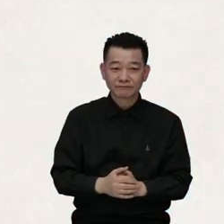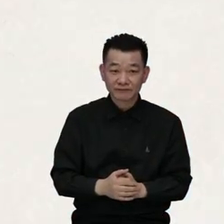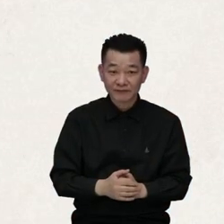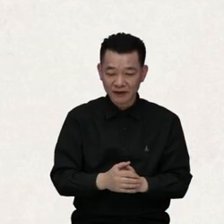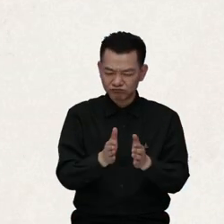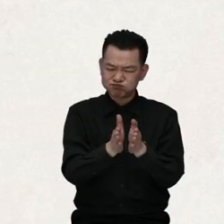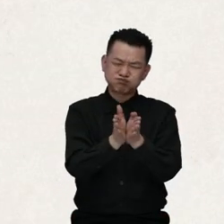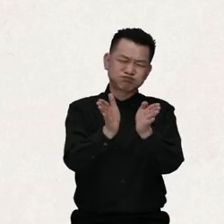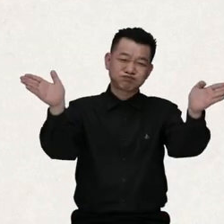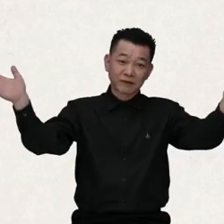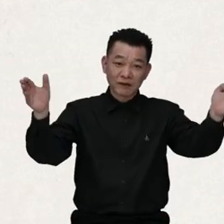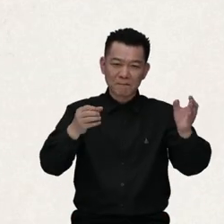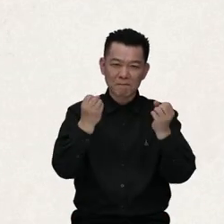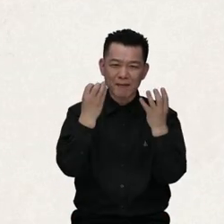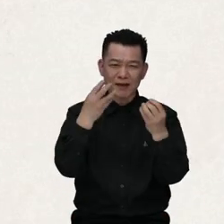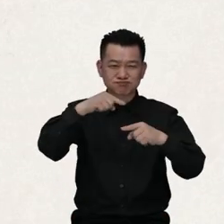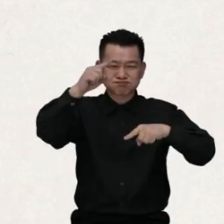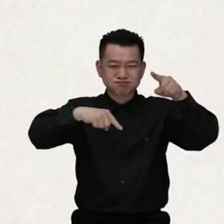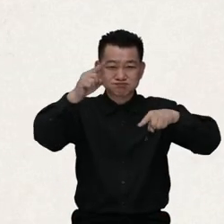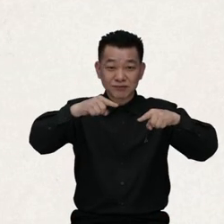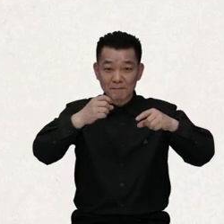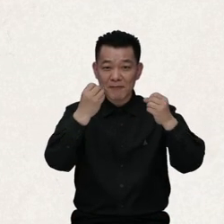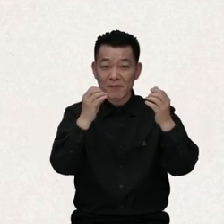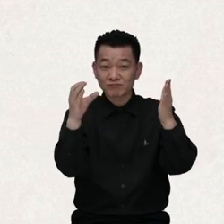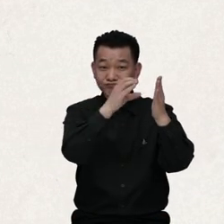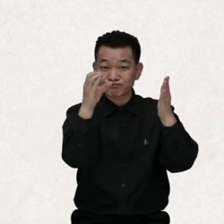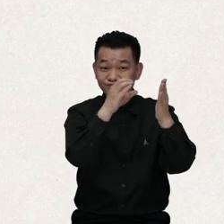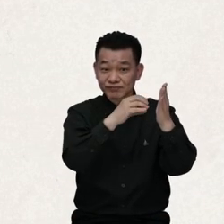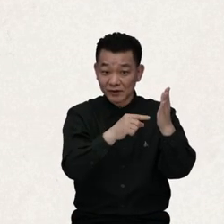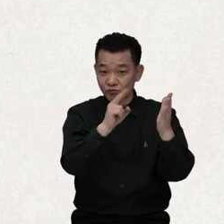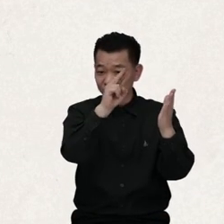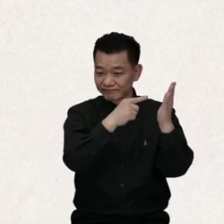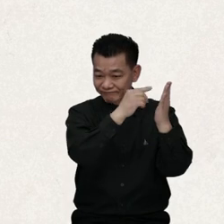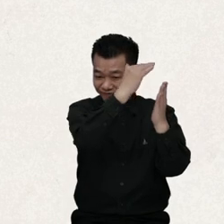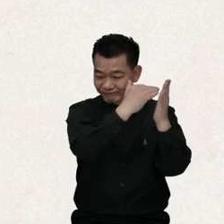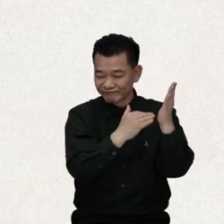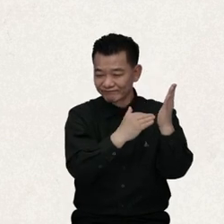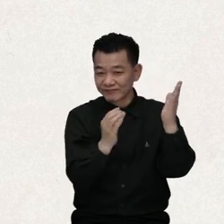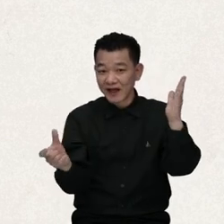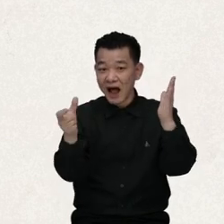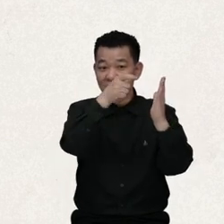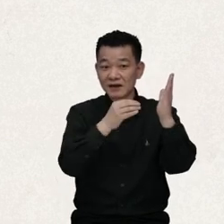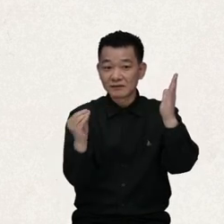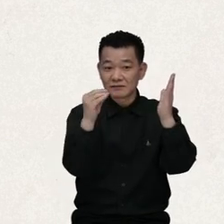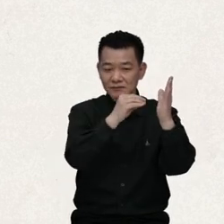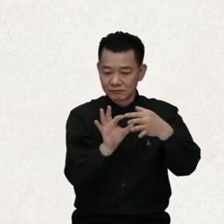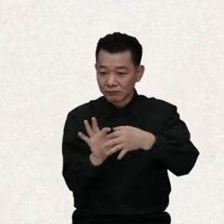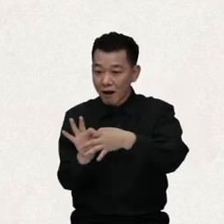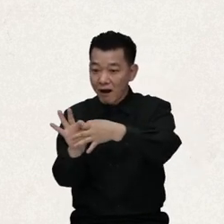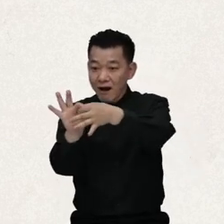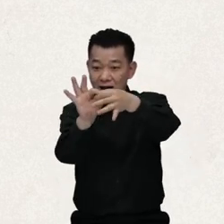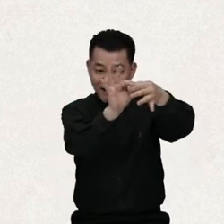The articles of the UN CRPD, which cover a wide variety of content, are all interconnected with one another.